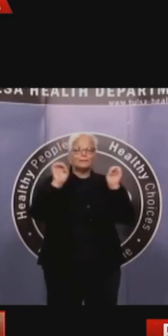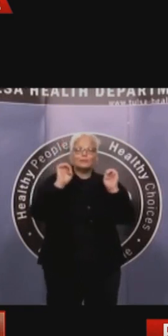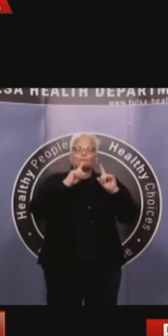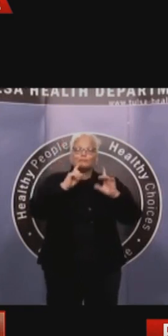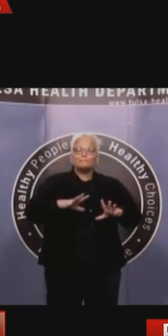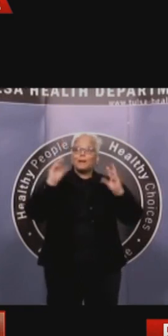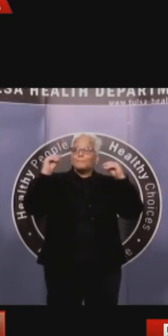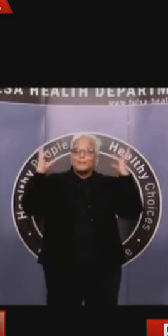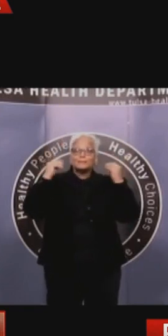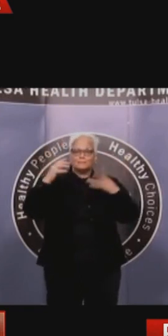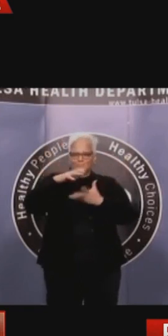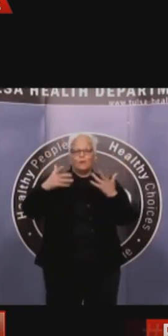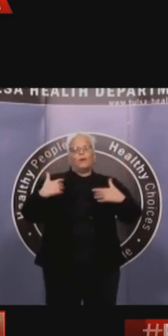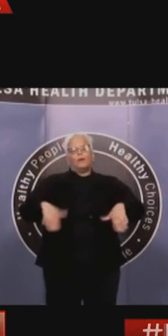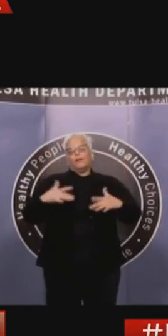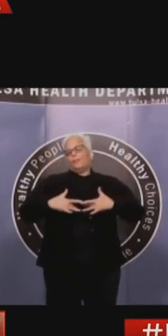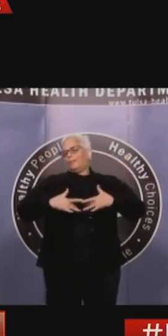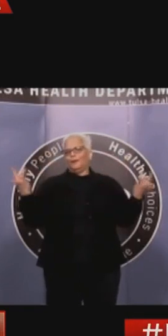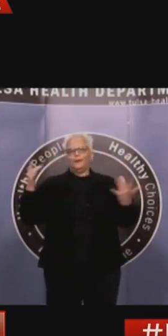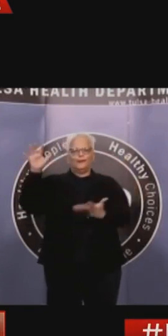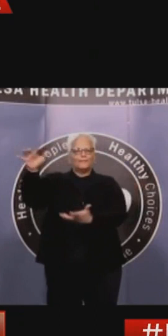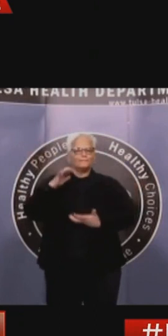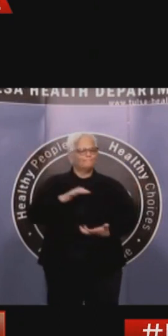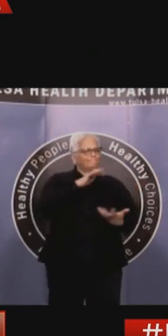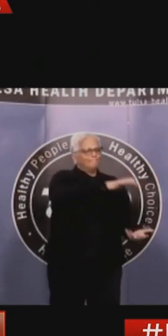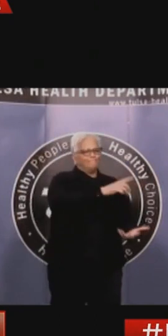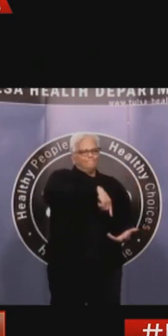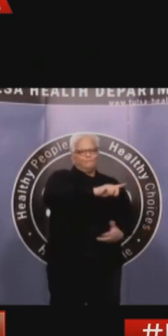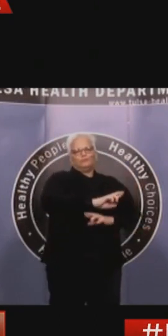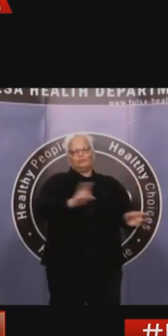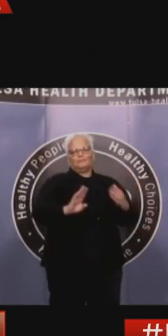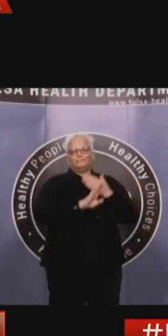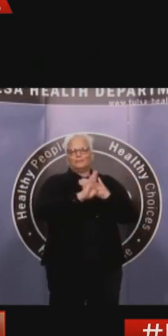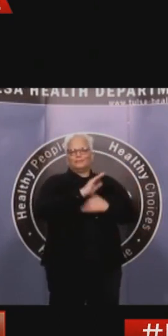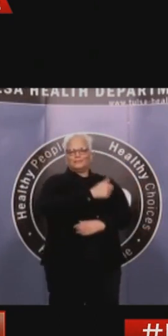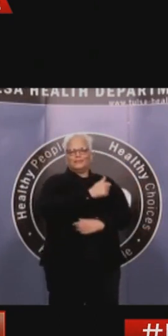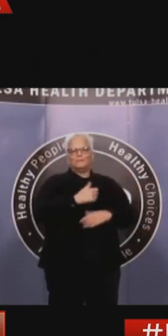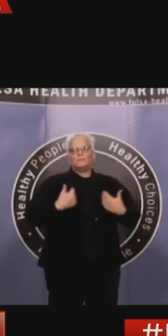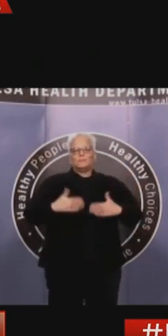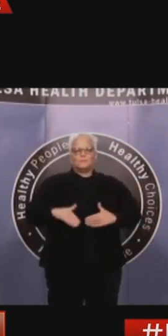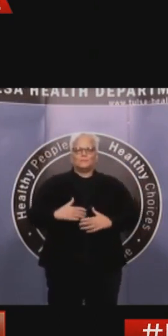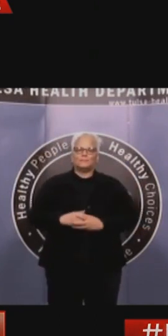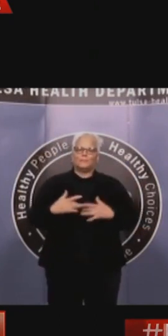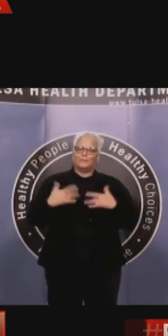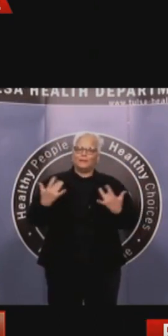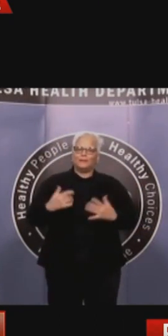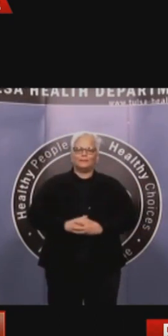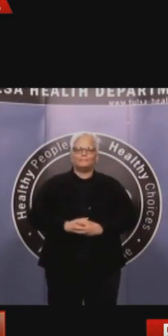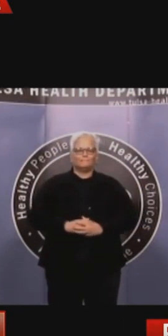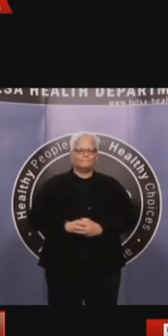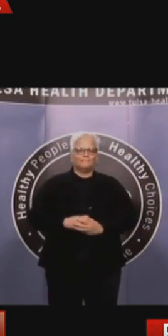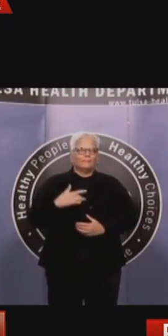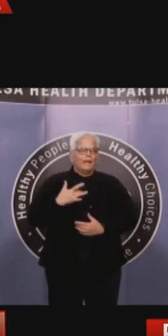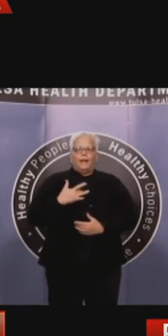protective equipment they need, and so they don't have to hesitate at all. And they haven't been anyway, but at least now we know that they'll be protected